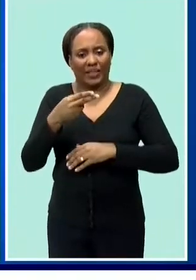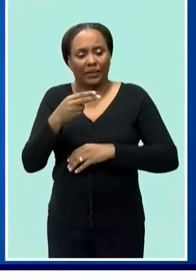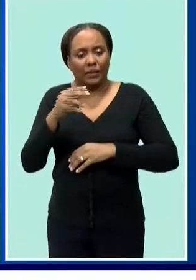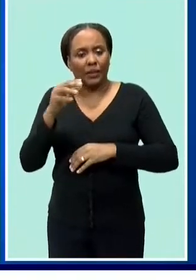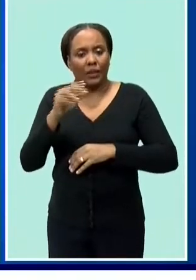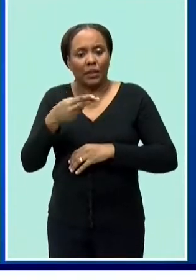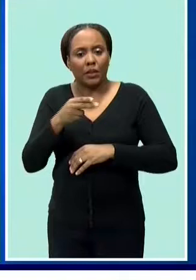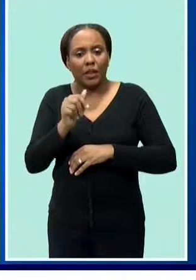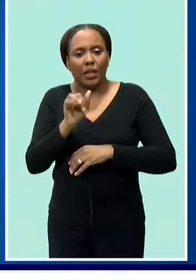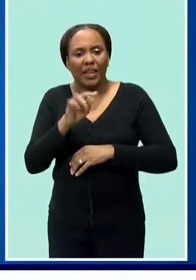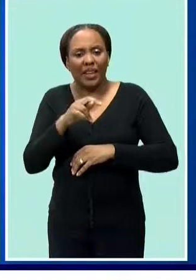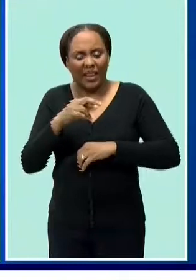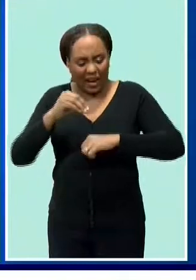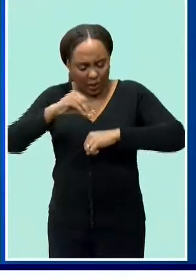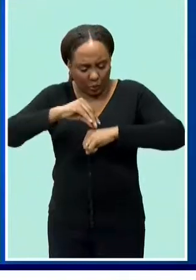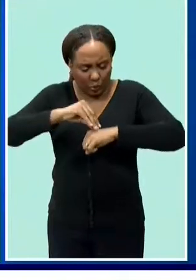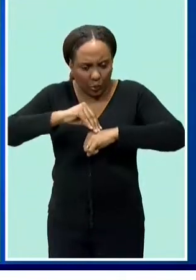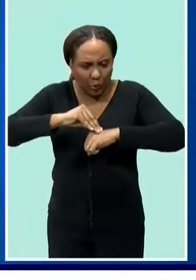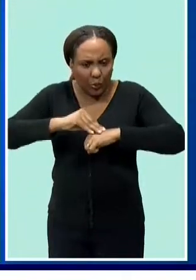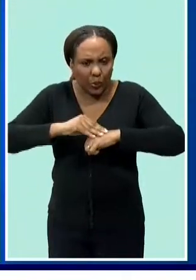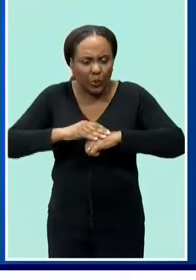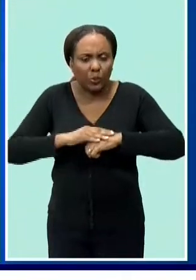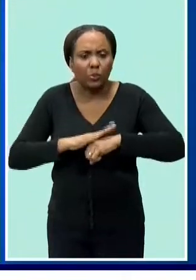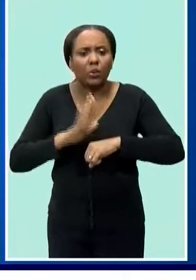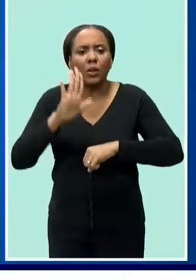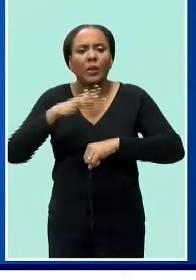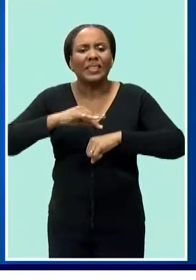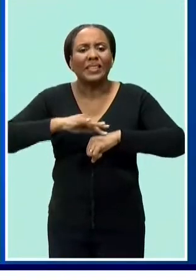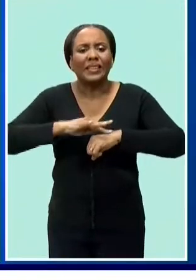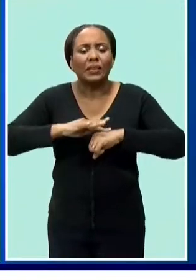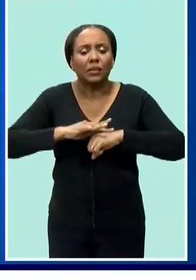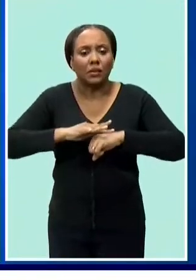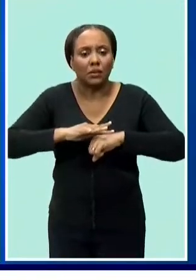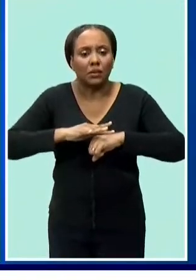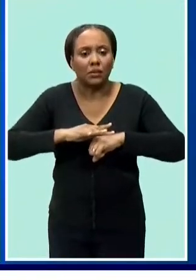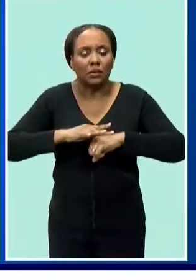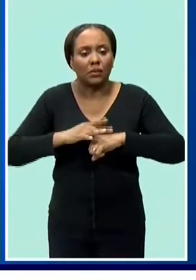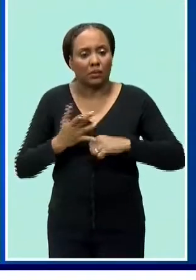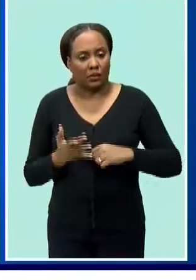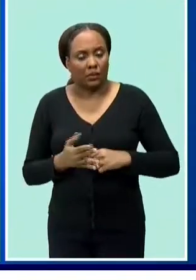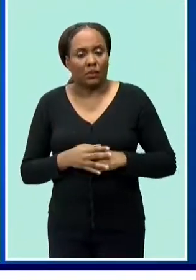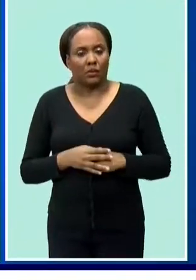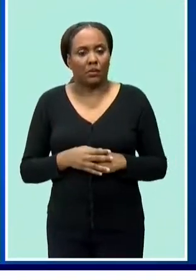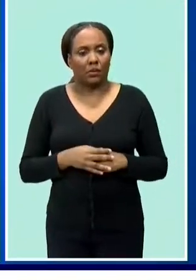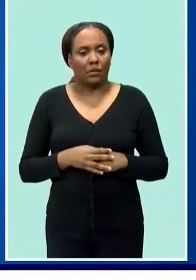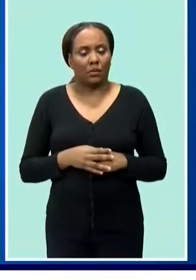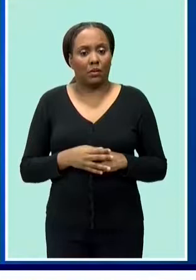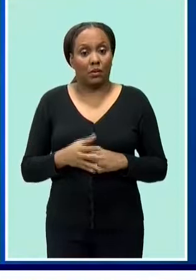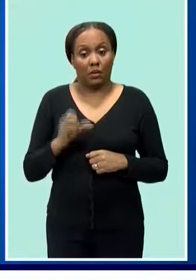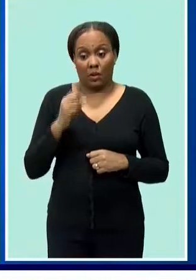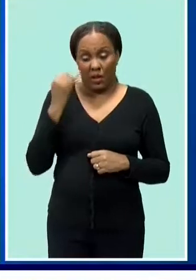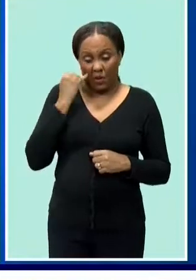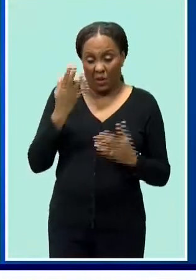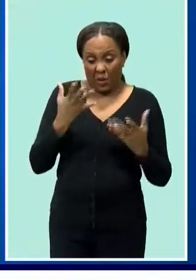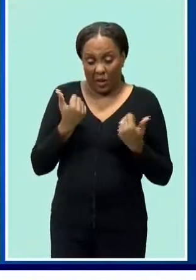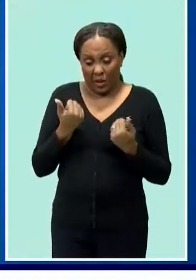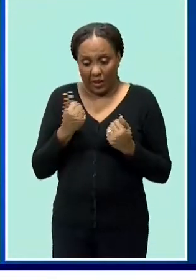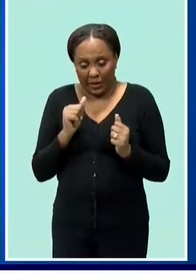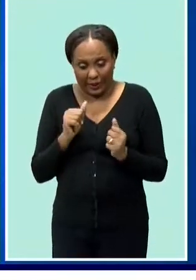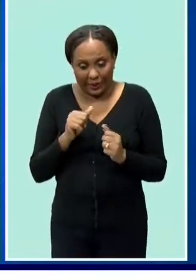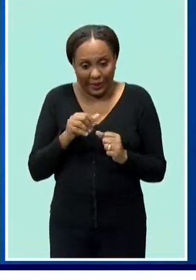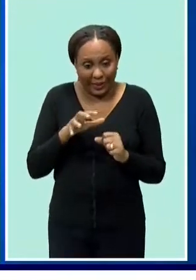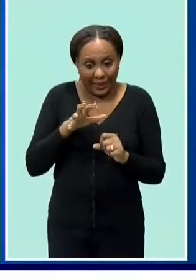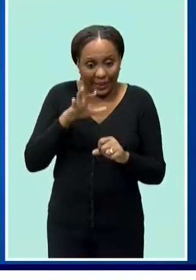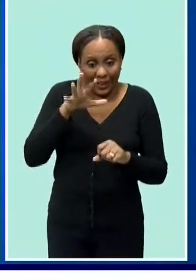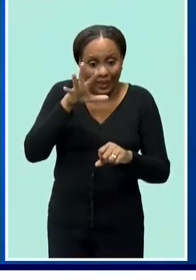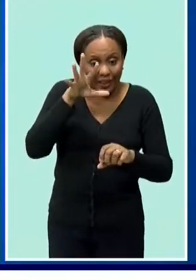if you're going to like to try to to feed on it or or or capture it or so it will expel the